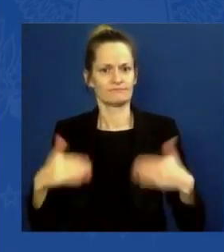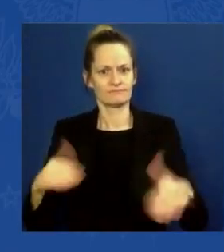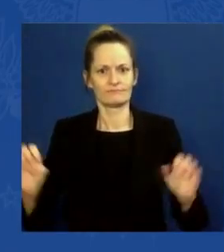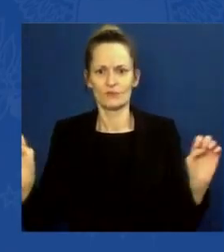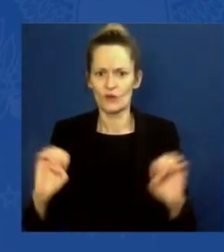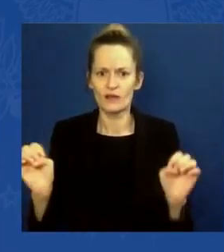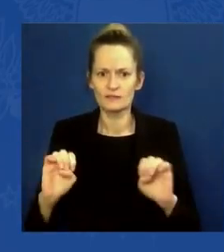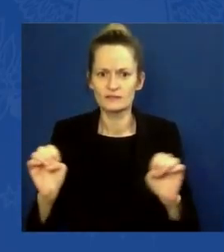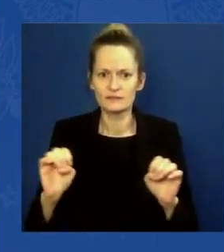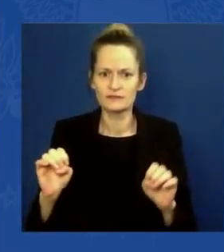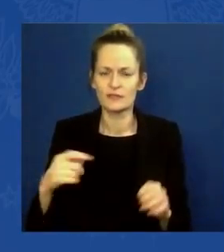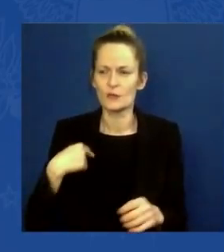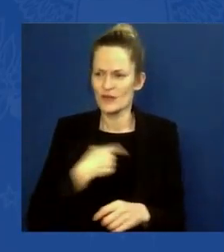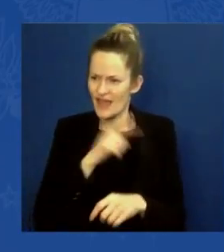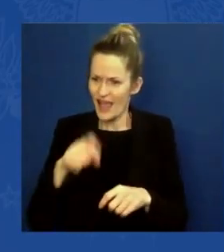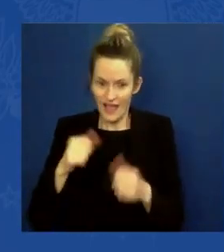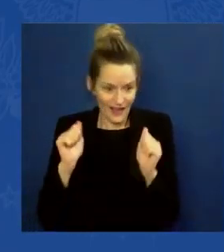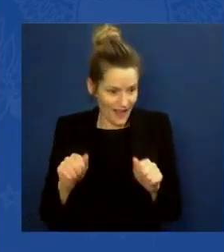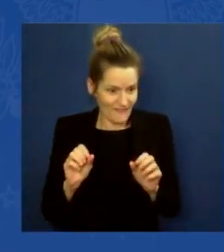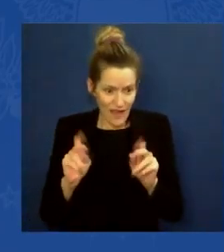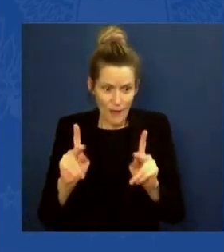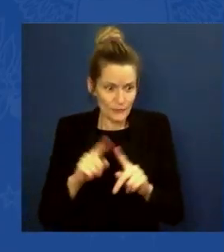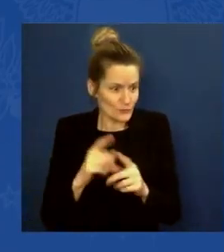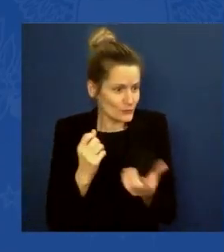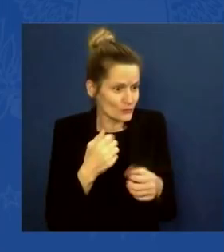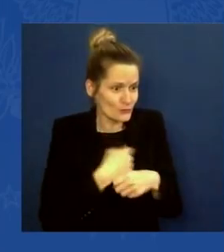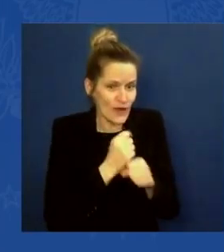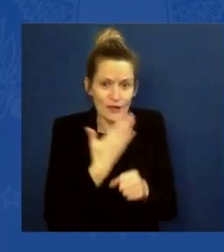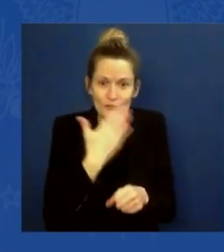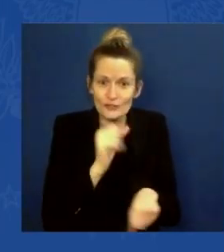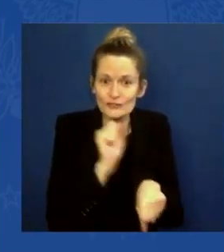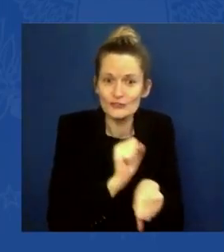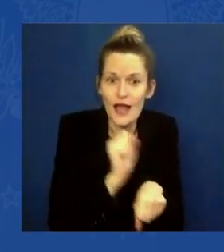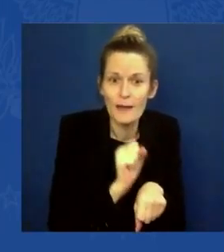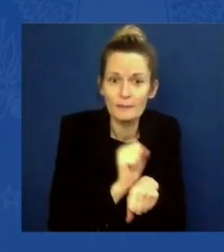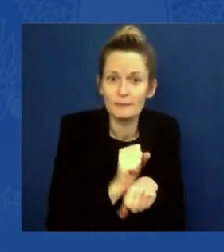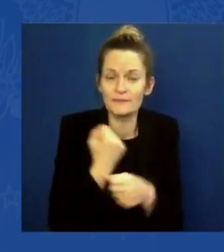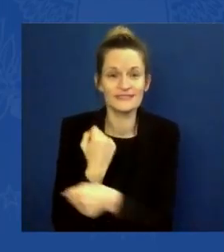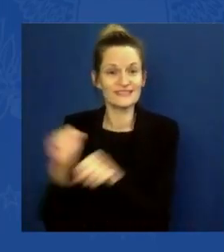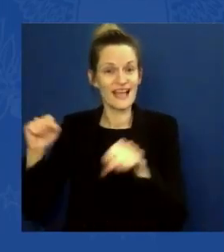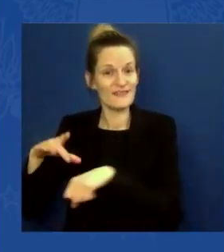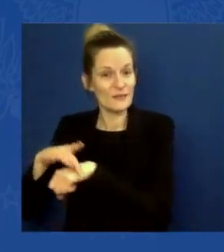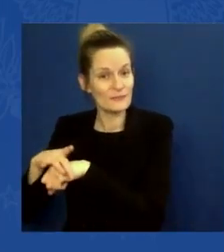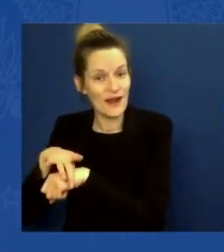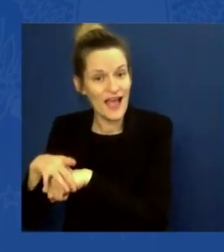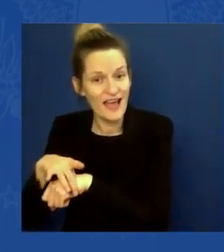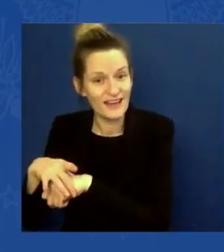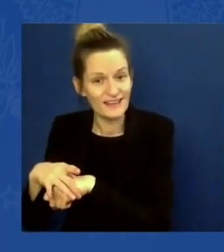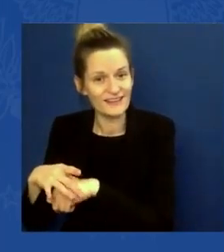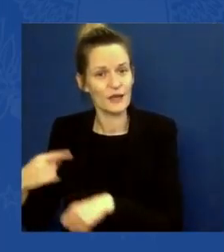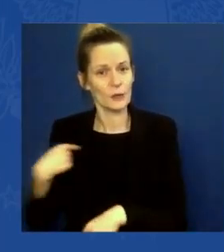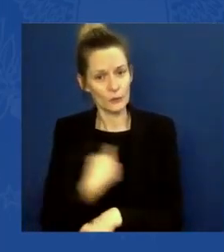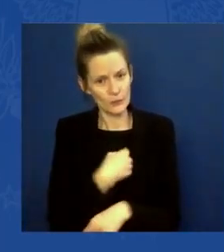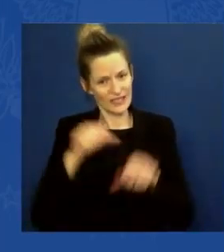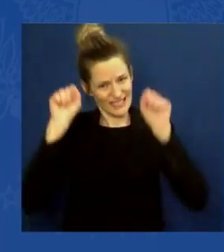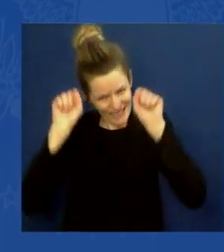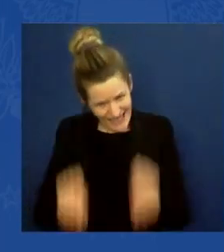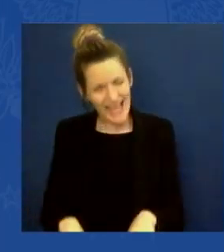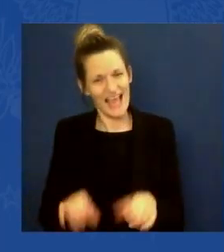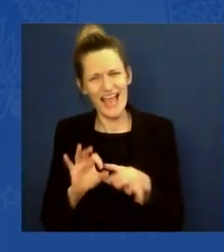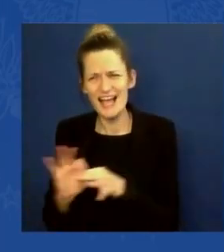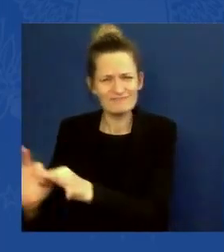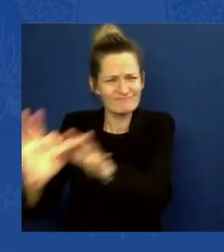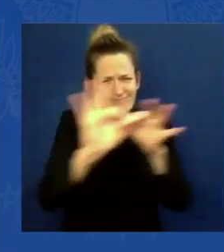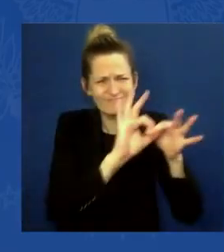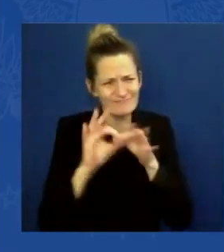win the future, to save the planet. Ladies and gentlemen, we can do this. This is the United States of America. There has